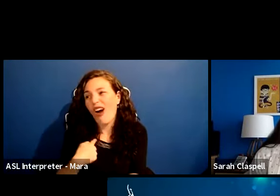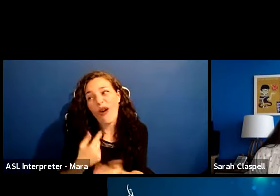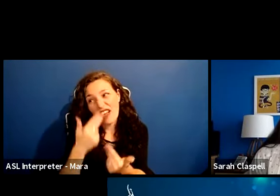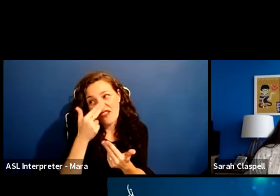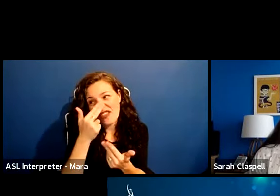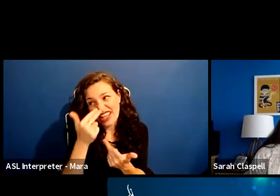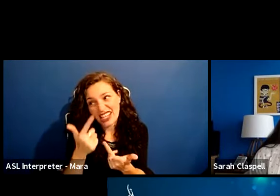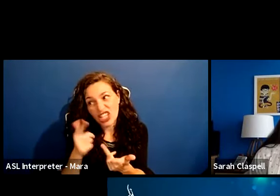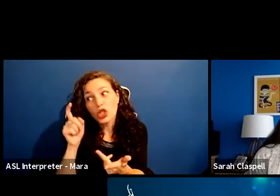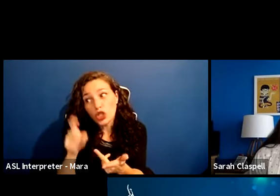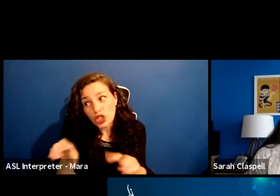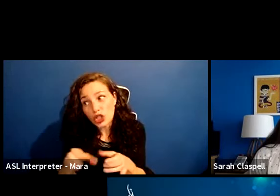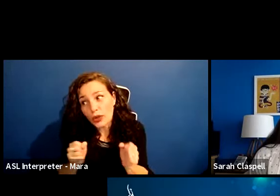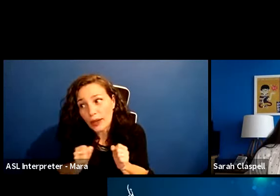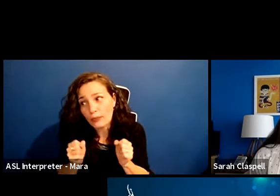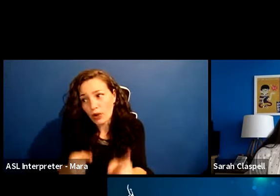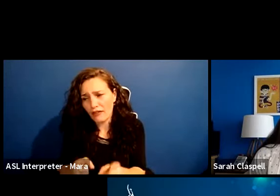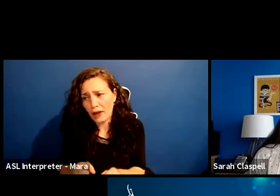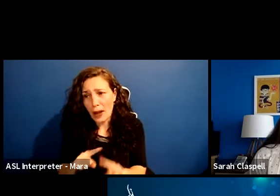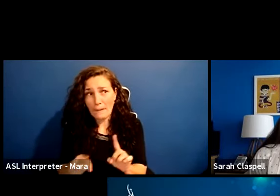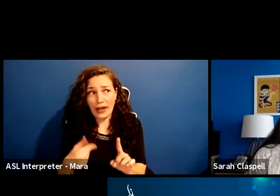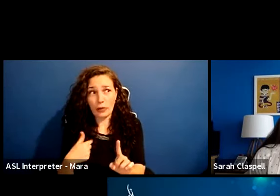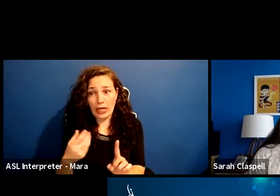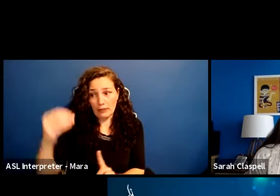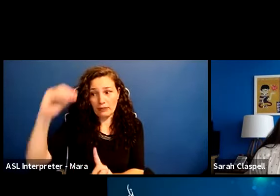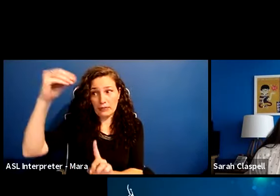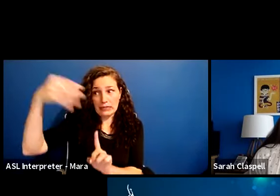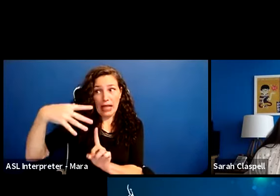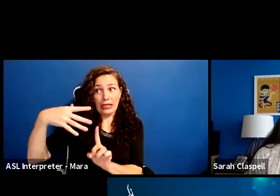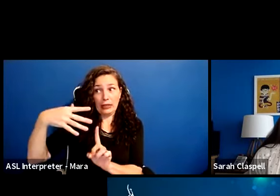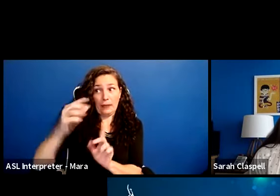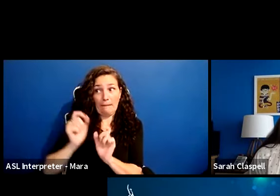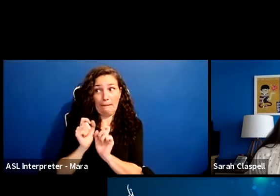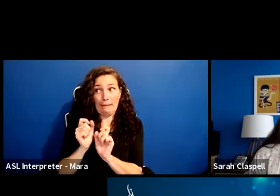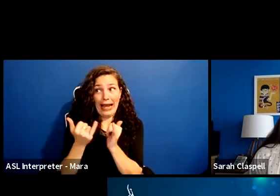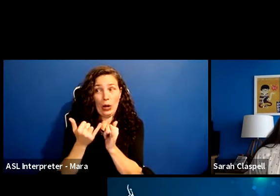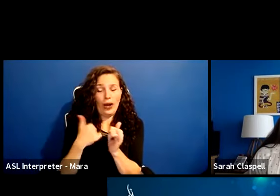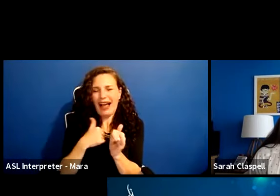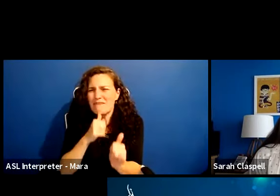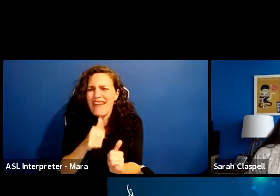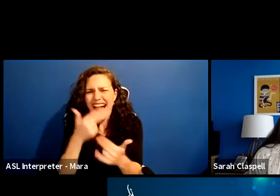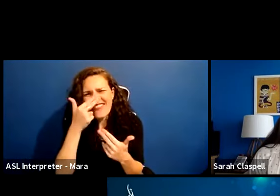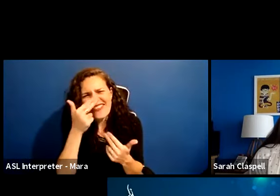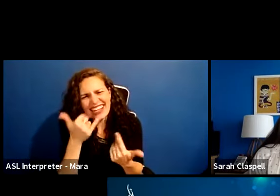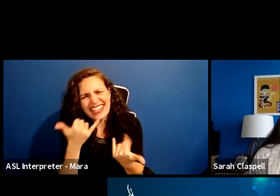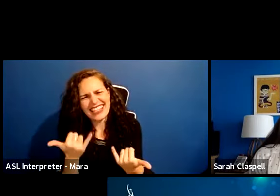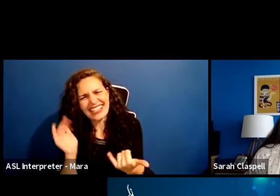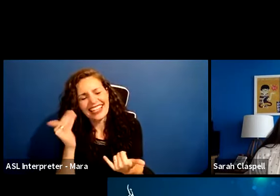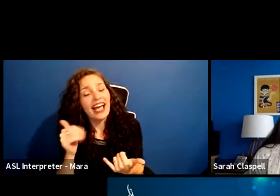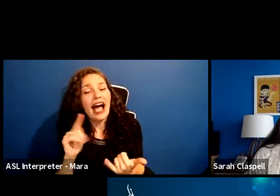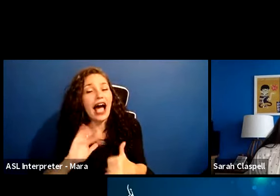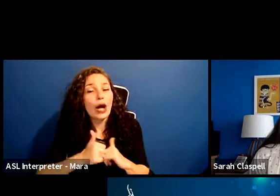on the spot, I'm just not as funny. Is there a way for me to channel my natural sense of humor into the scene work?